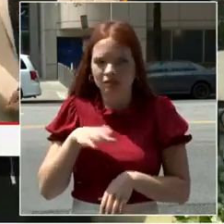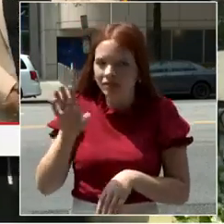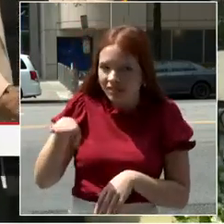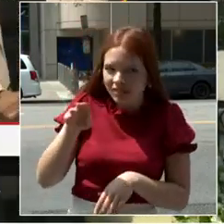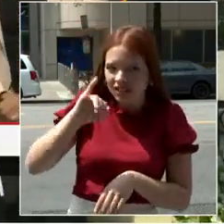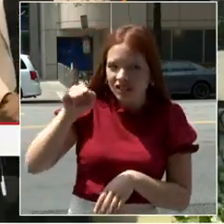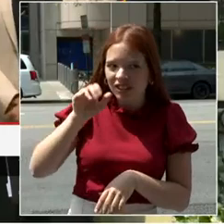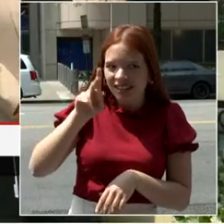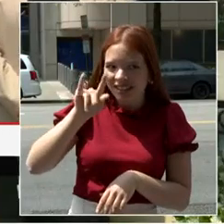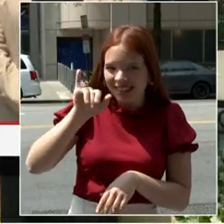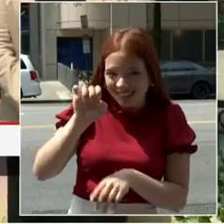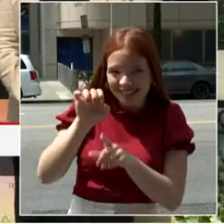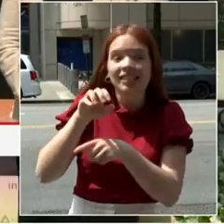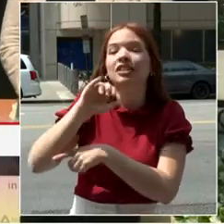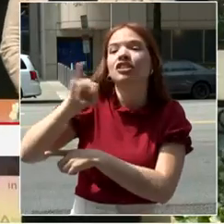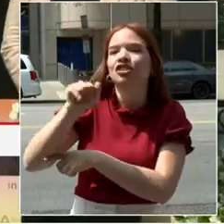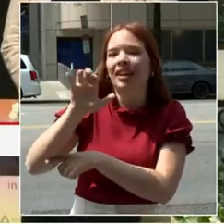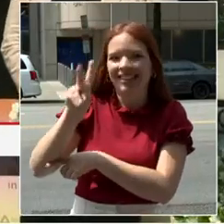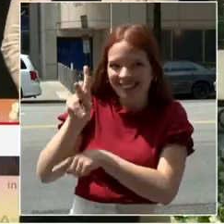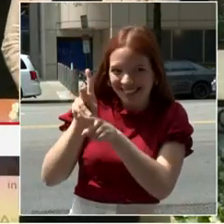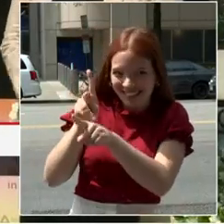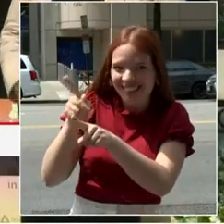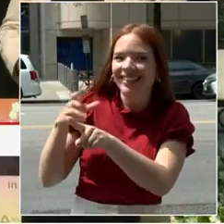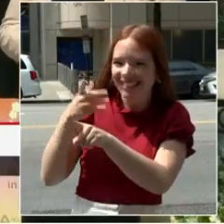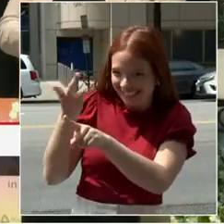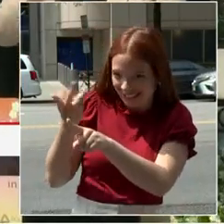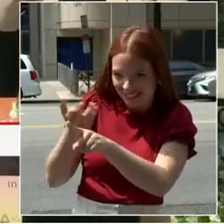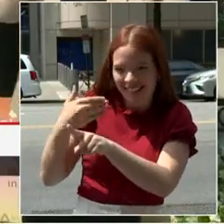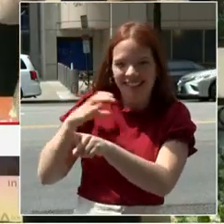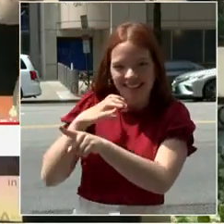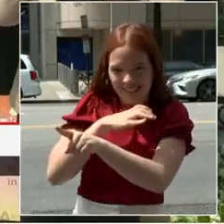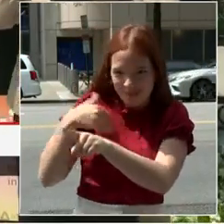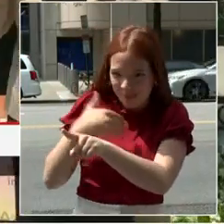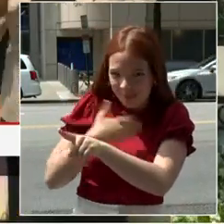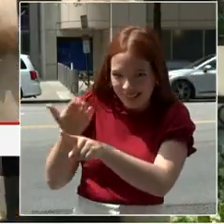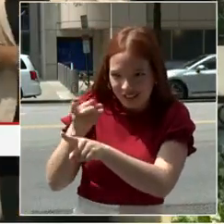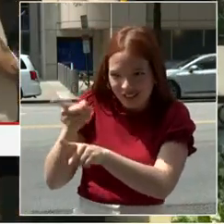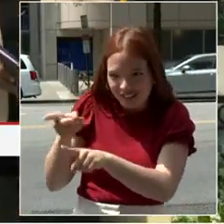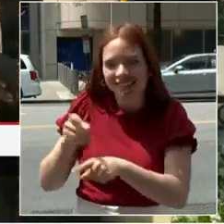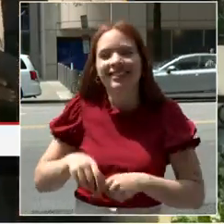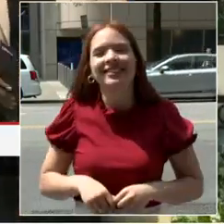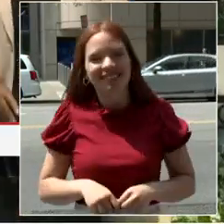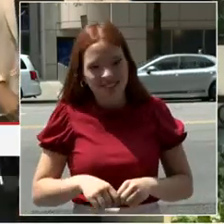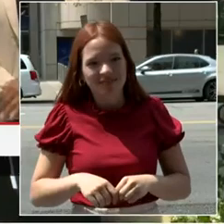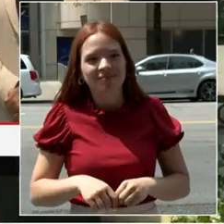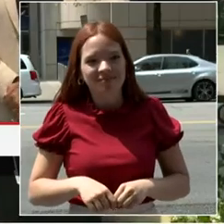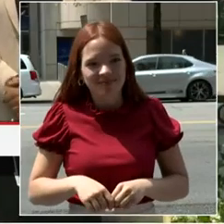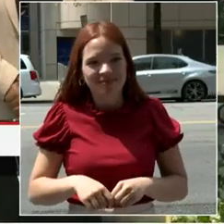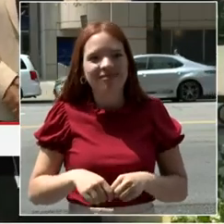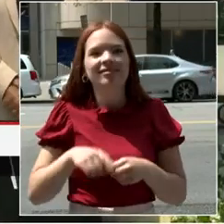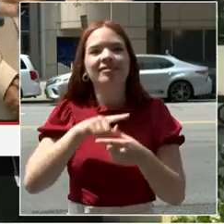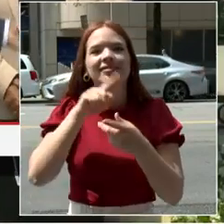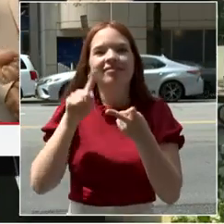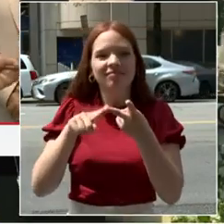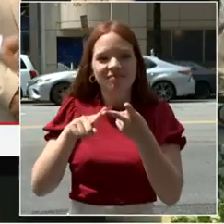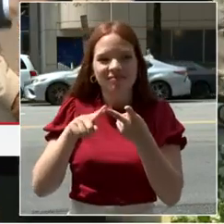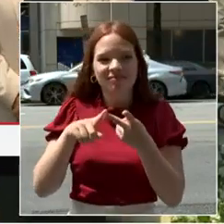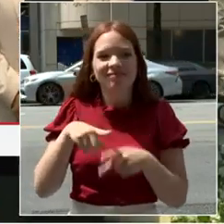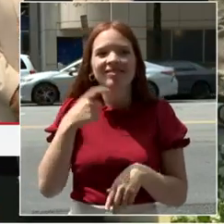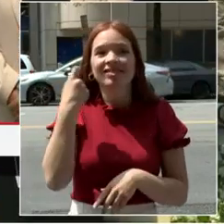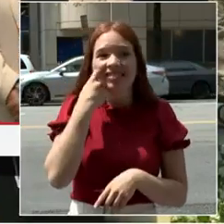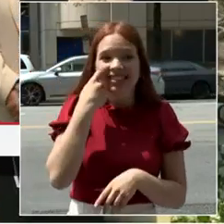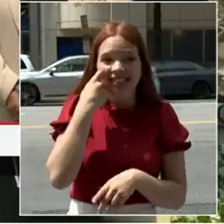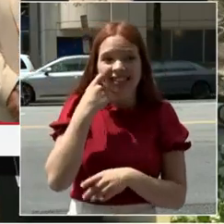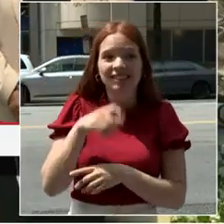I don't see War II Councilmember Brooke Pinto, but I saw her for several days down in Las Vegas working hard to attract